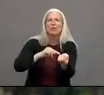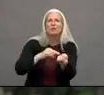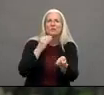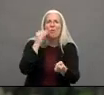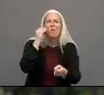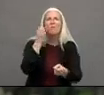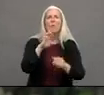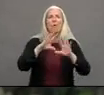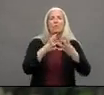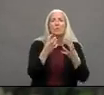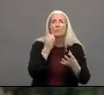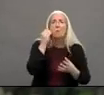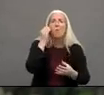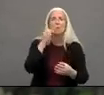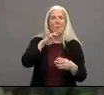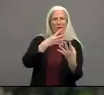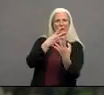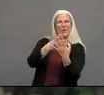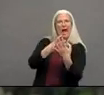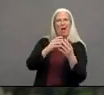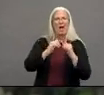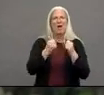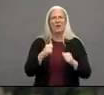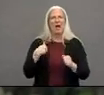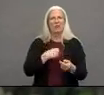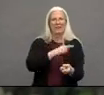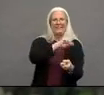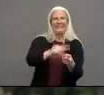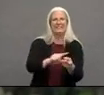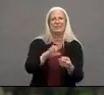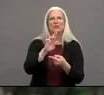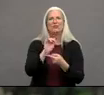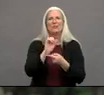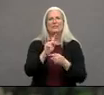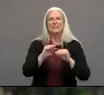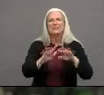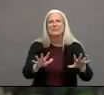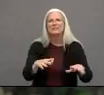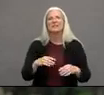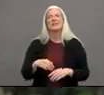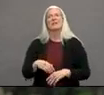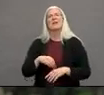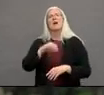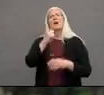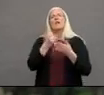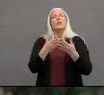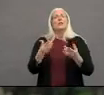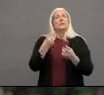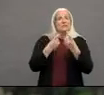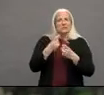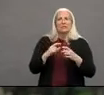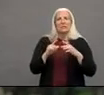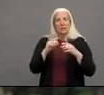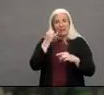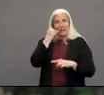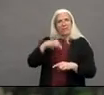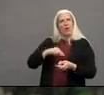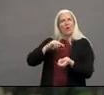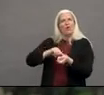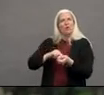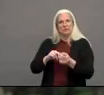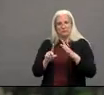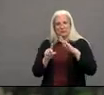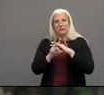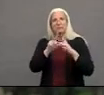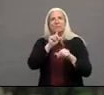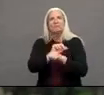jail another question might be after a health care worker test positive for coronavirus how many days do they have to wait before